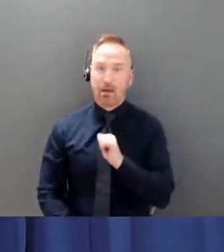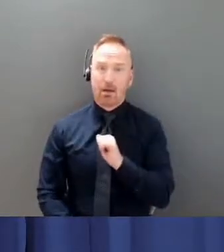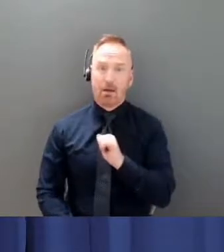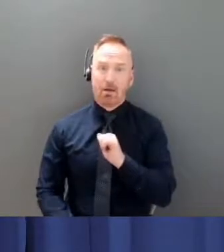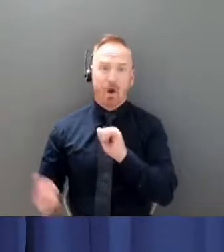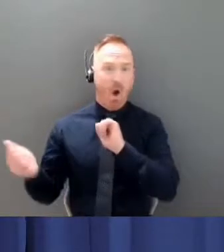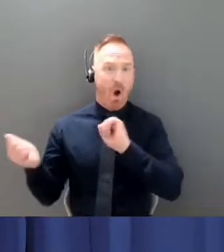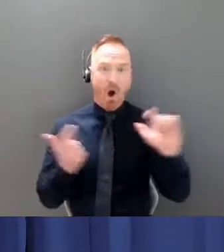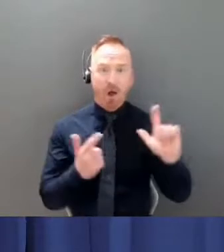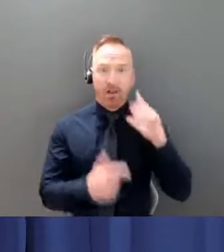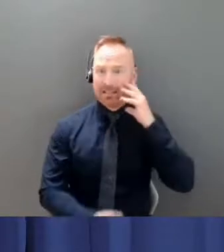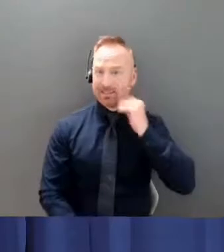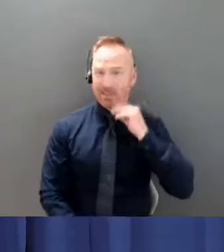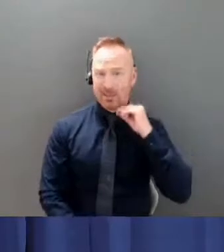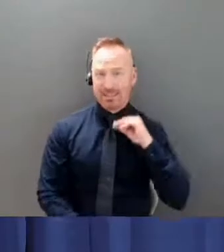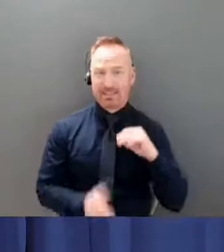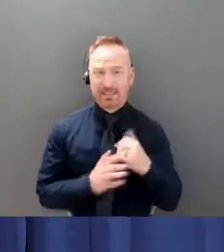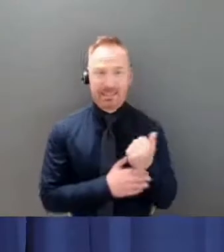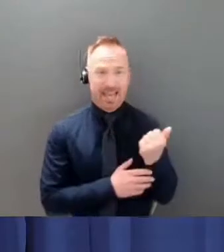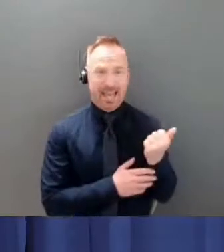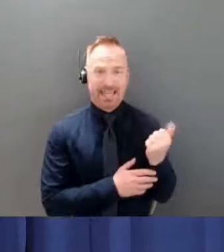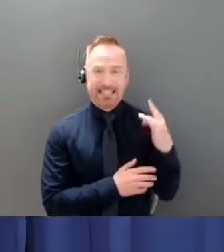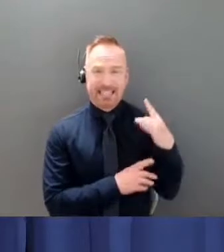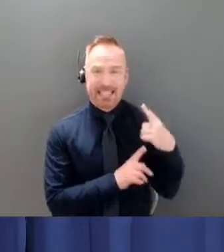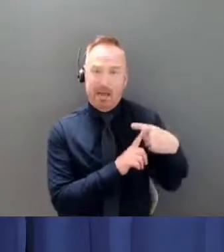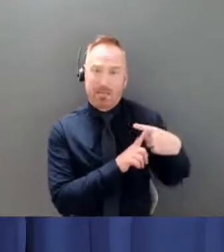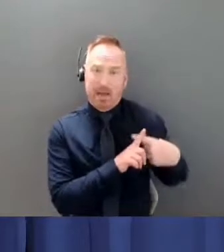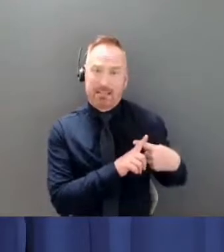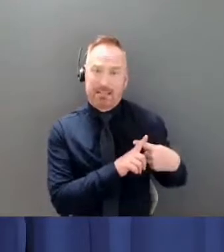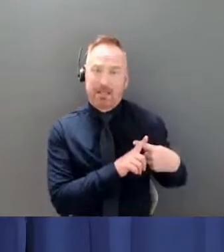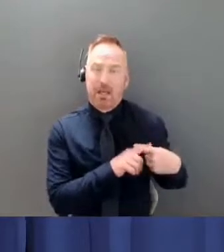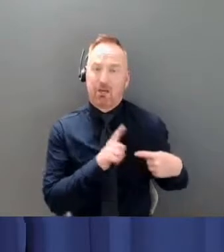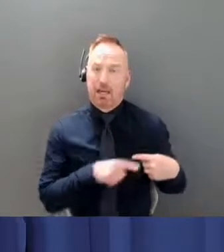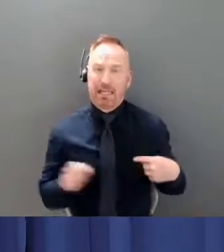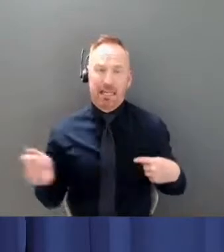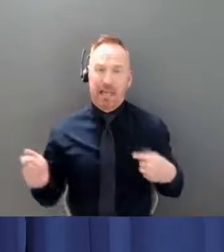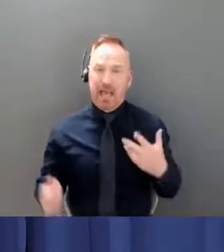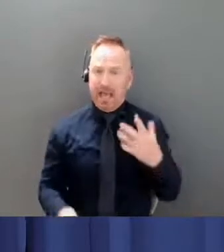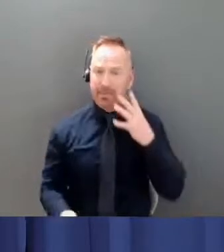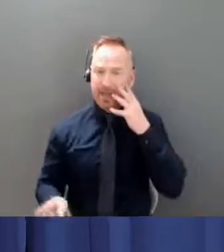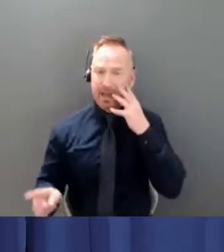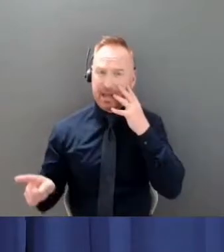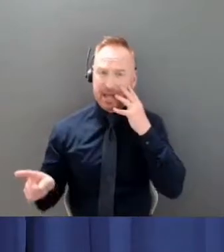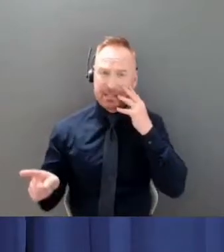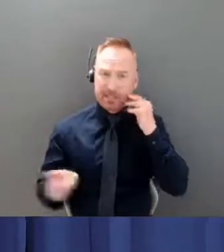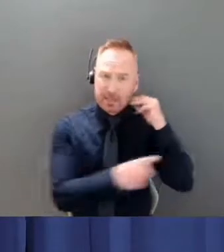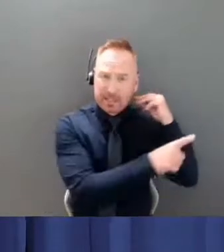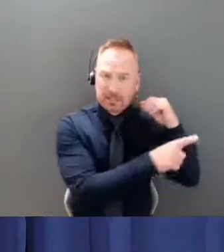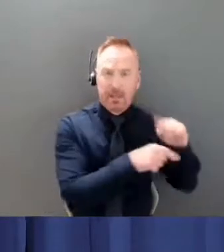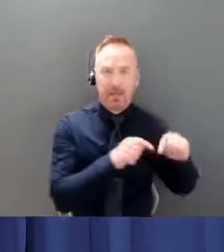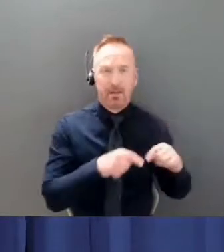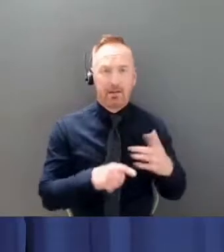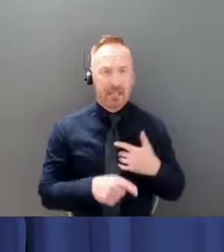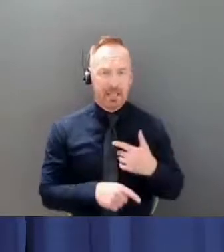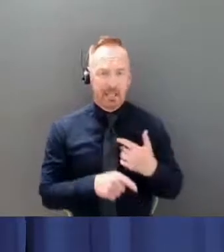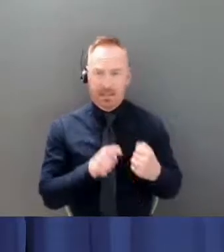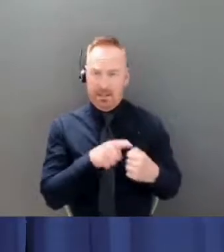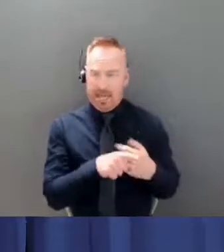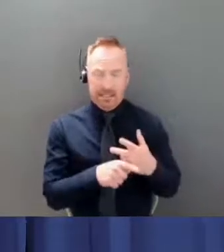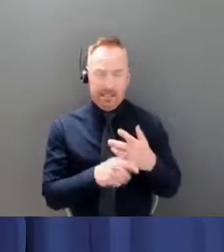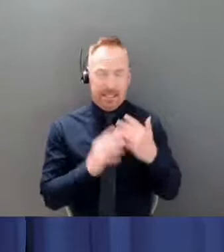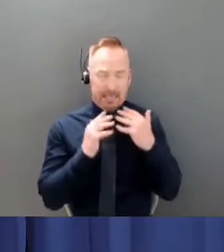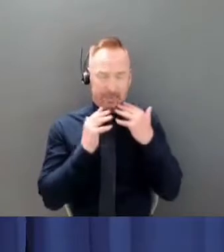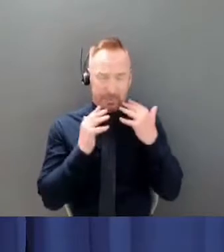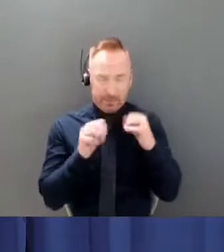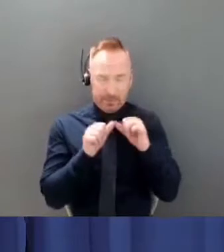do not have the capacity to handle much more for long I think you need to know though that we have a whole team of heroes working in the